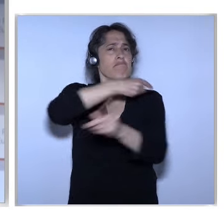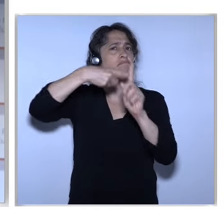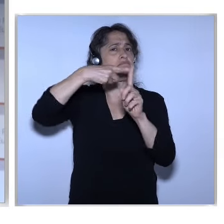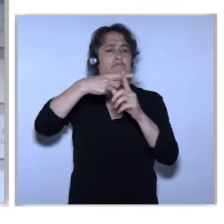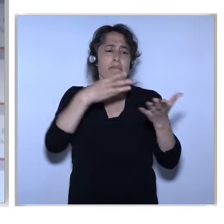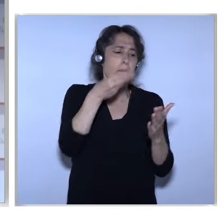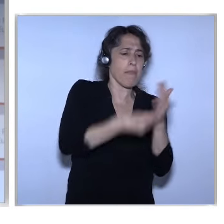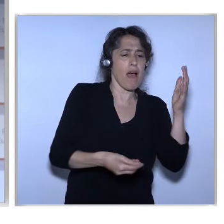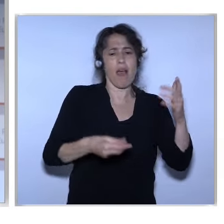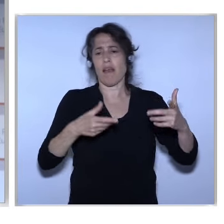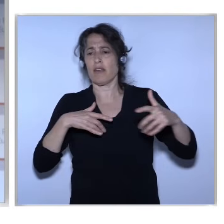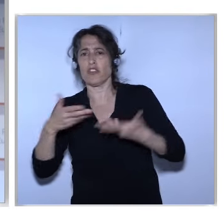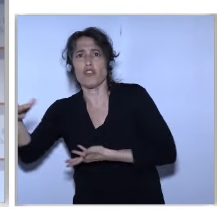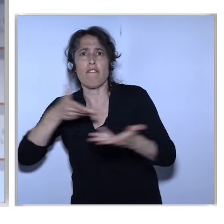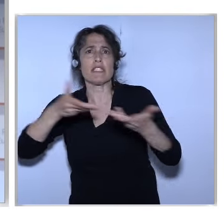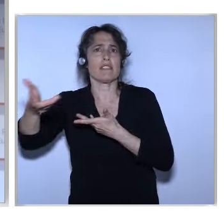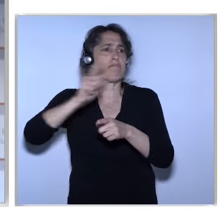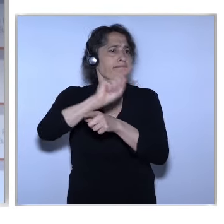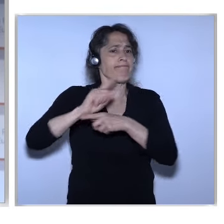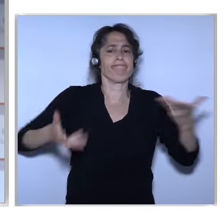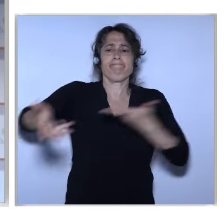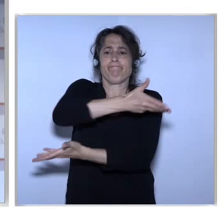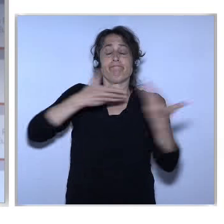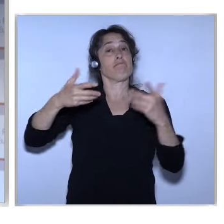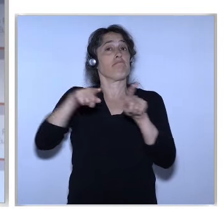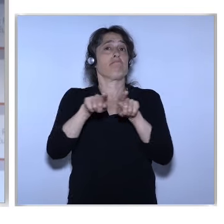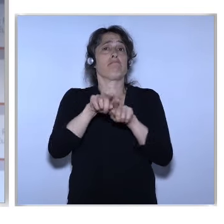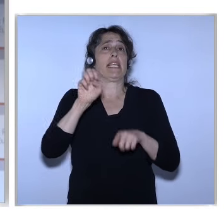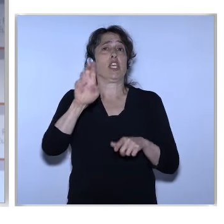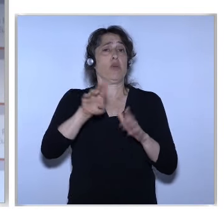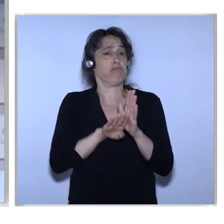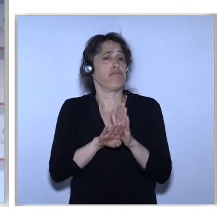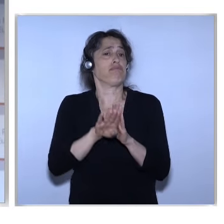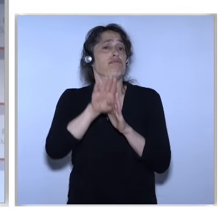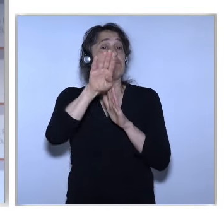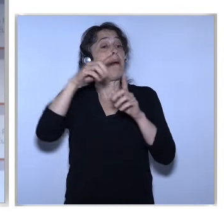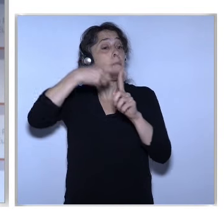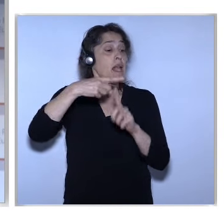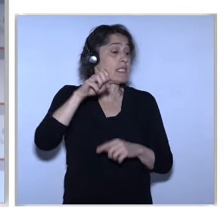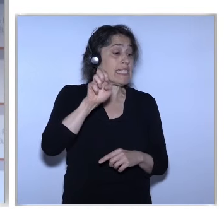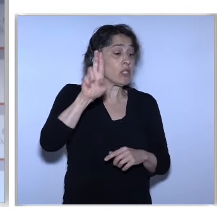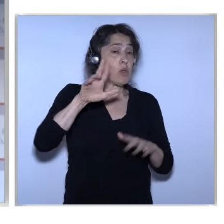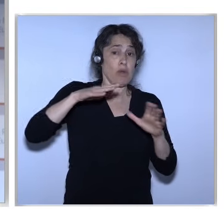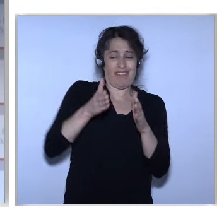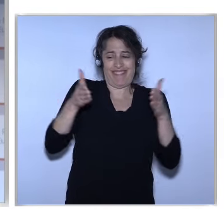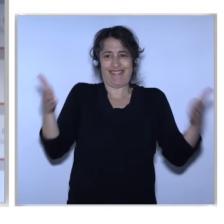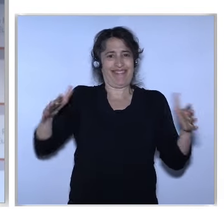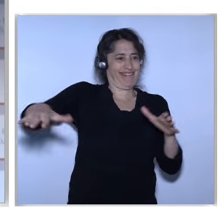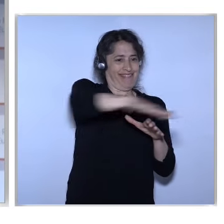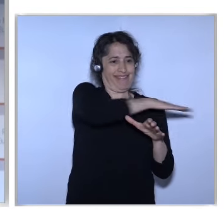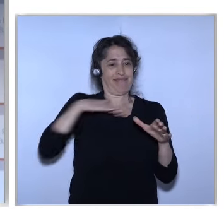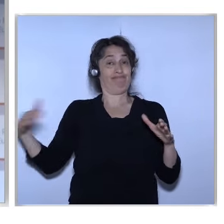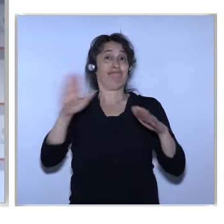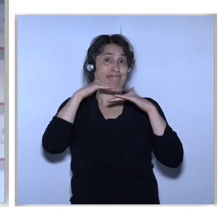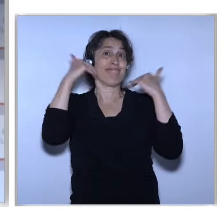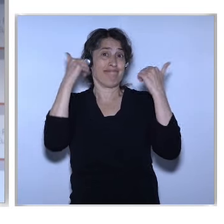to deliver security and prosperity for Europe and our neighbours And the concept of digital single